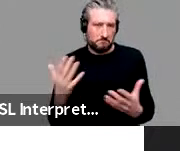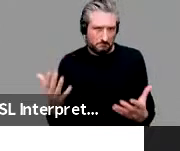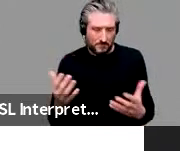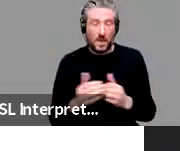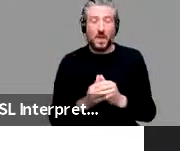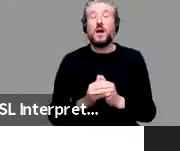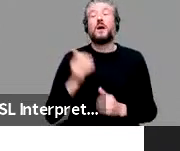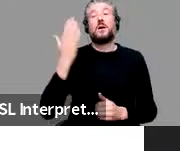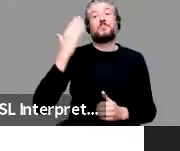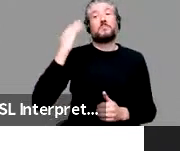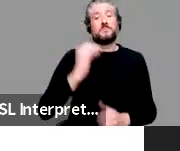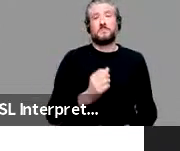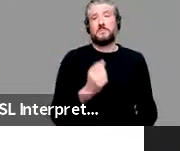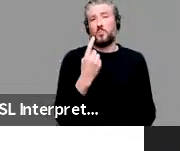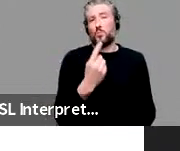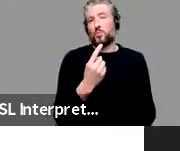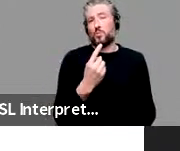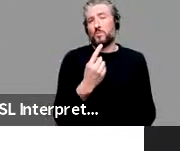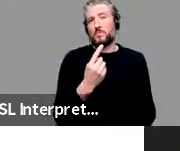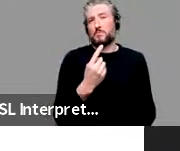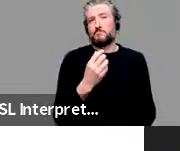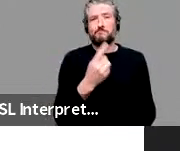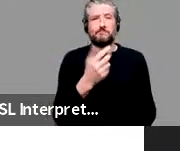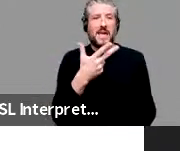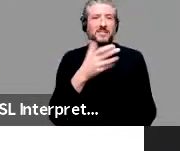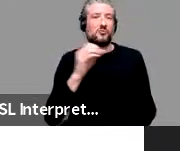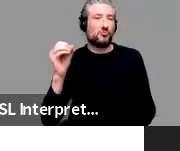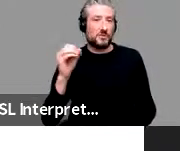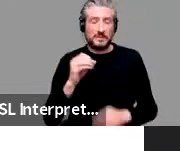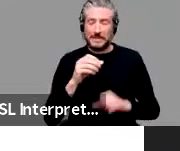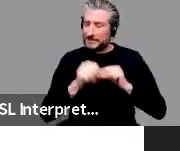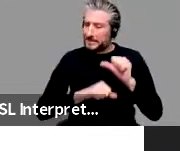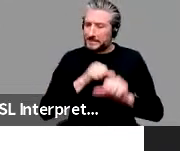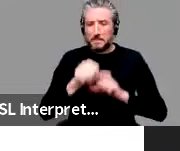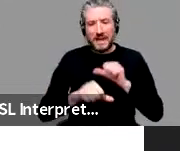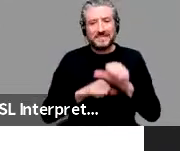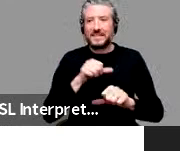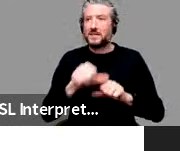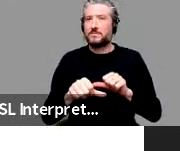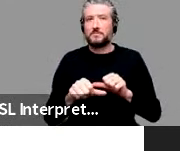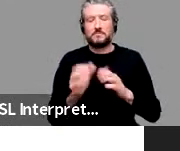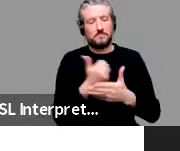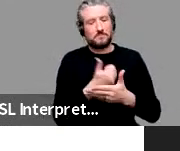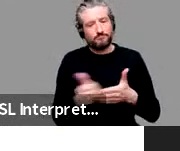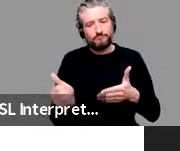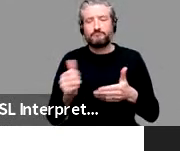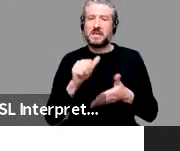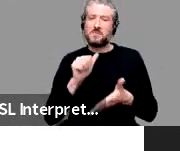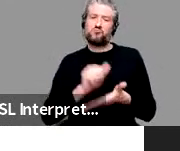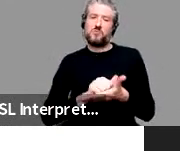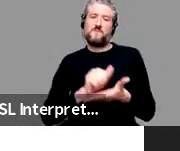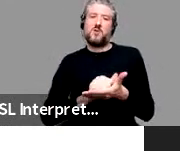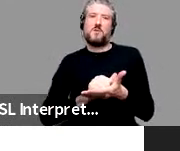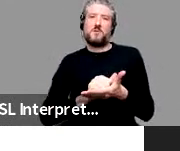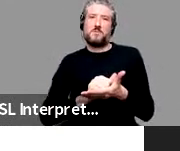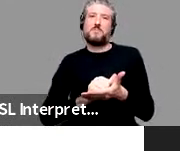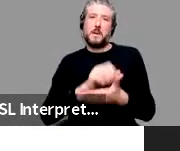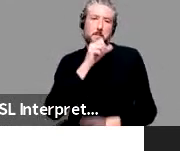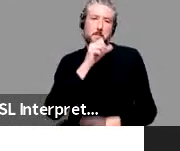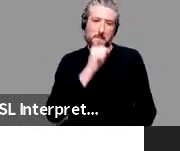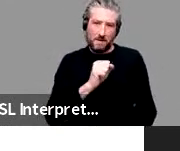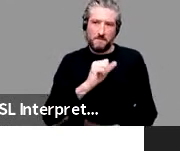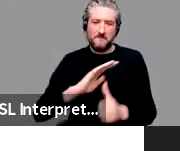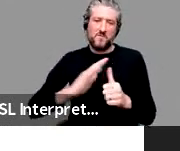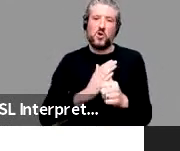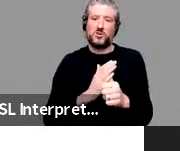systematically the case that all of these preferred, all of these conventional cases preferred the male